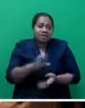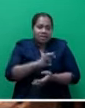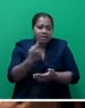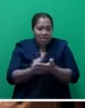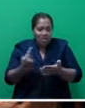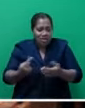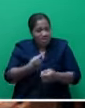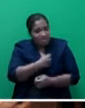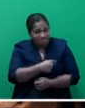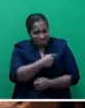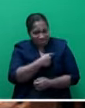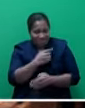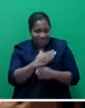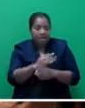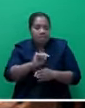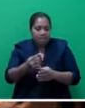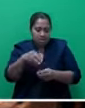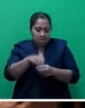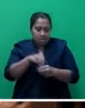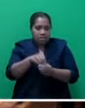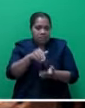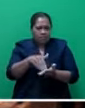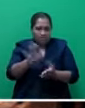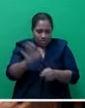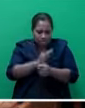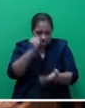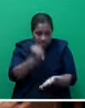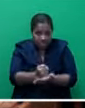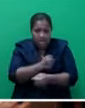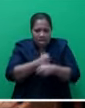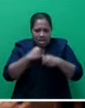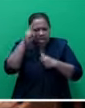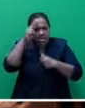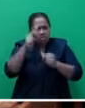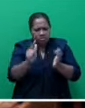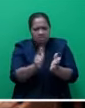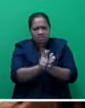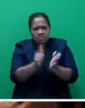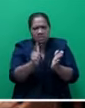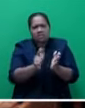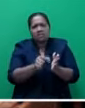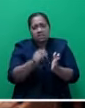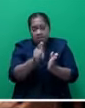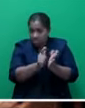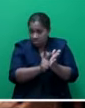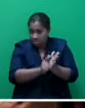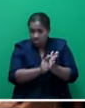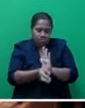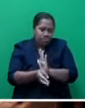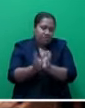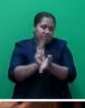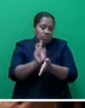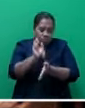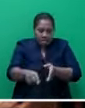terms of commitment but in the ratification and ensuring that our national legislations are also reviewed. And that shows our